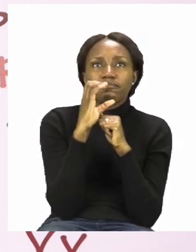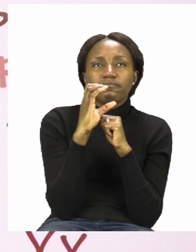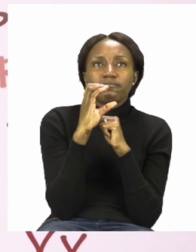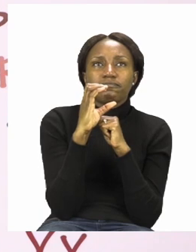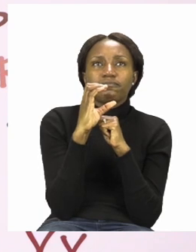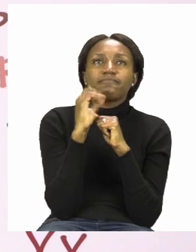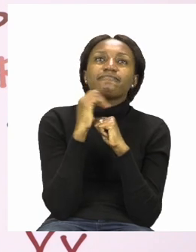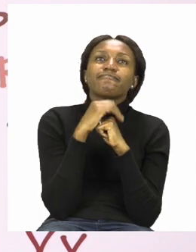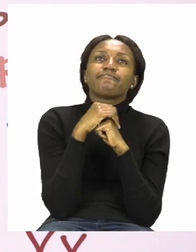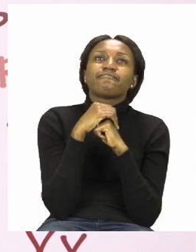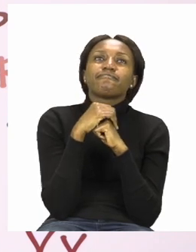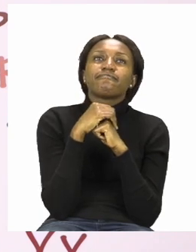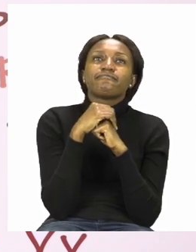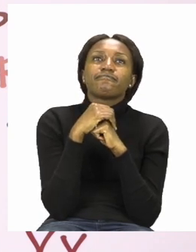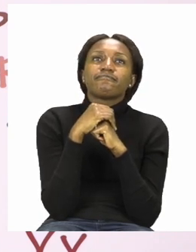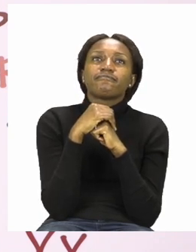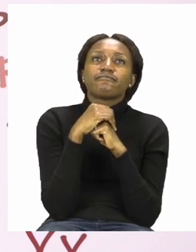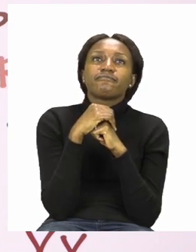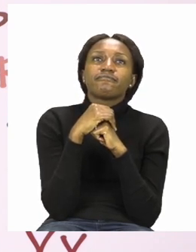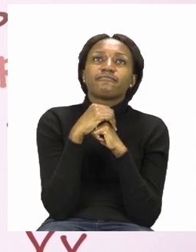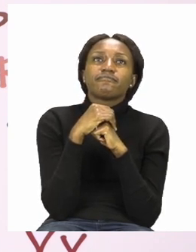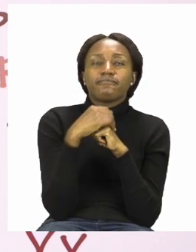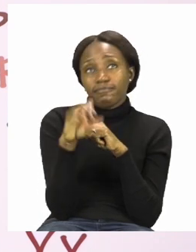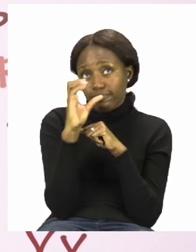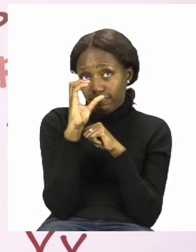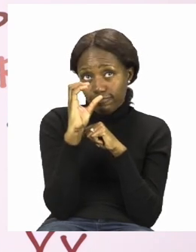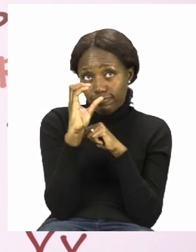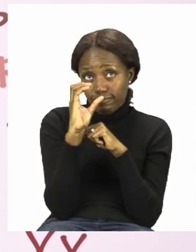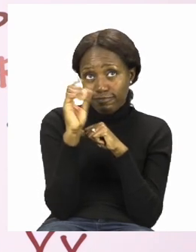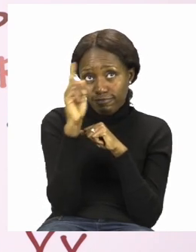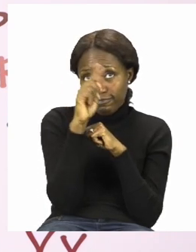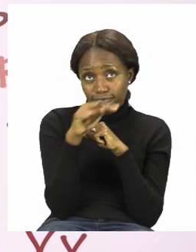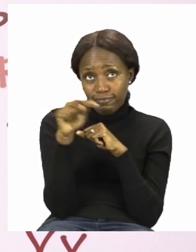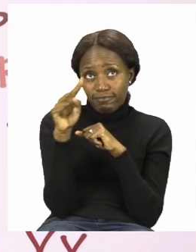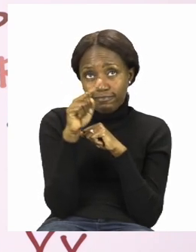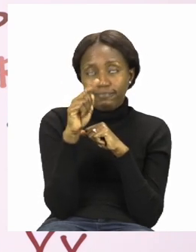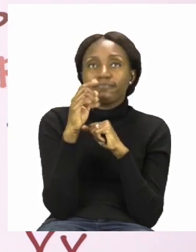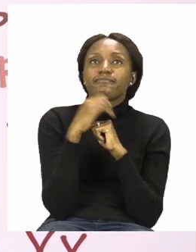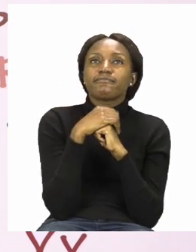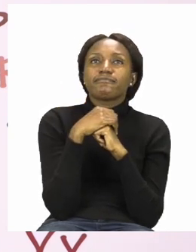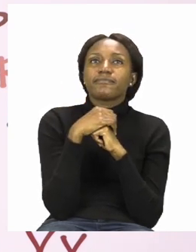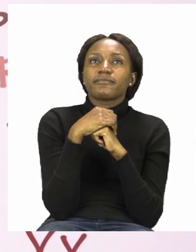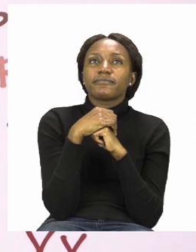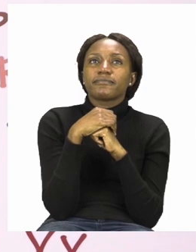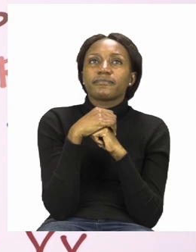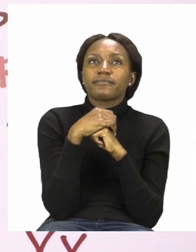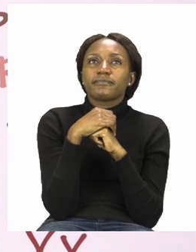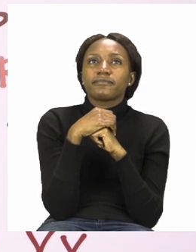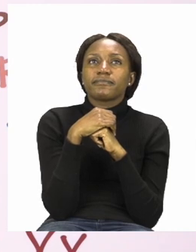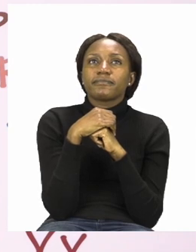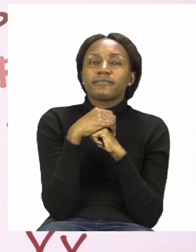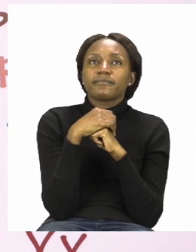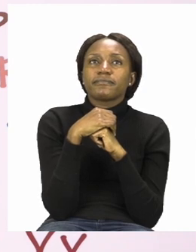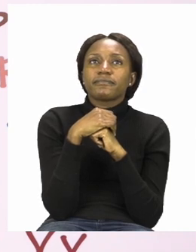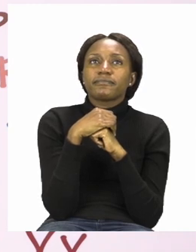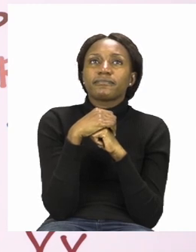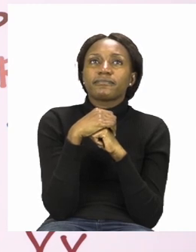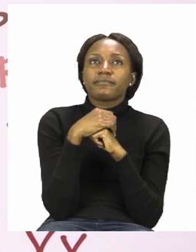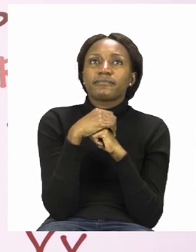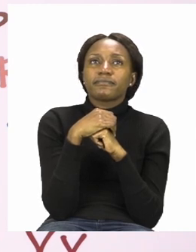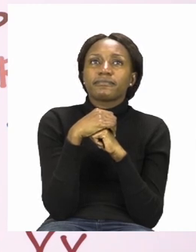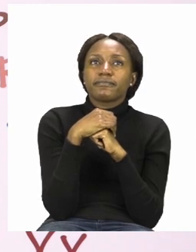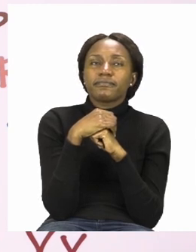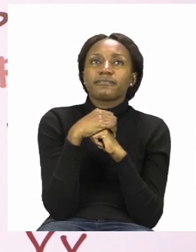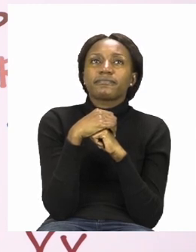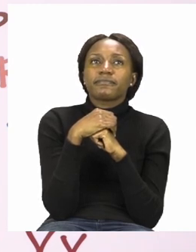then the next one is carrot remember we want the sound